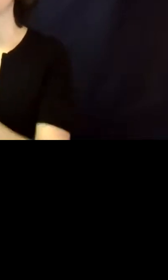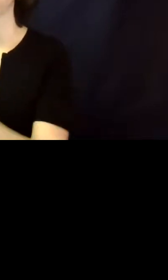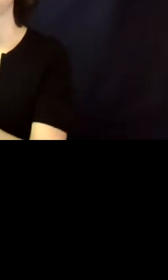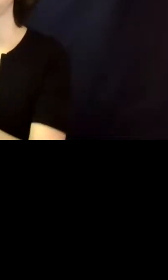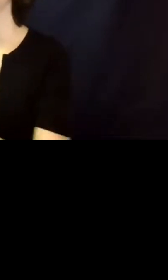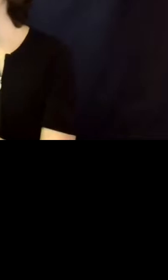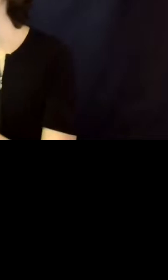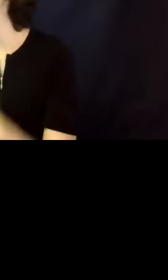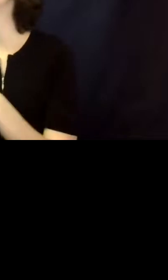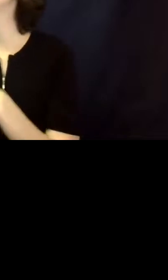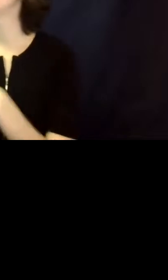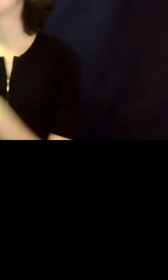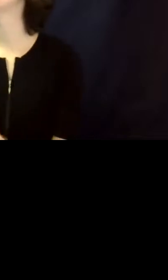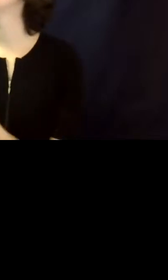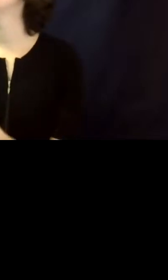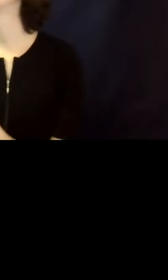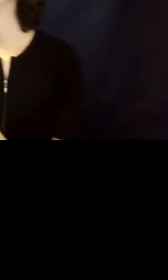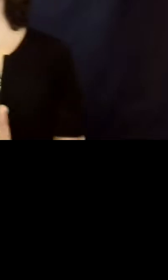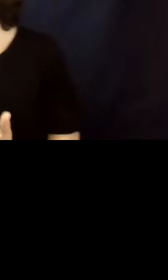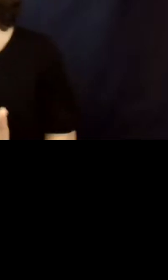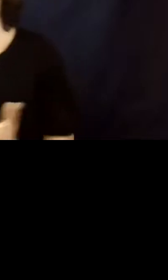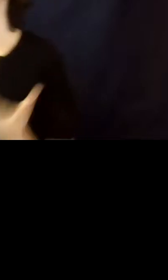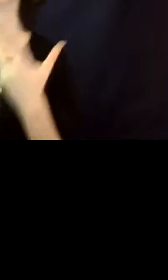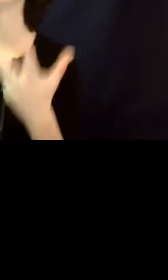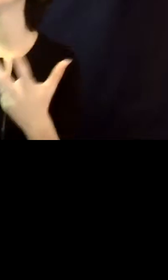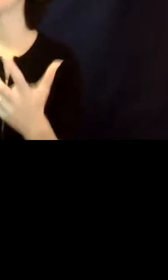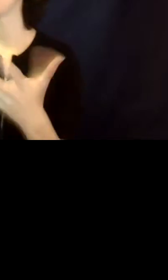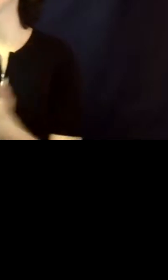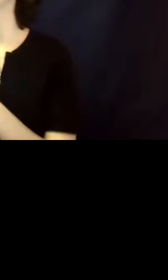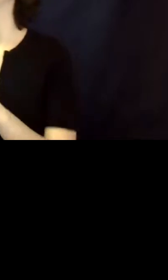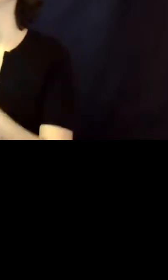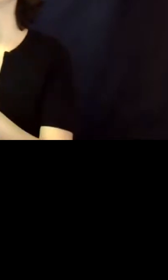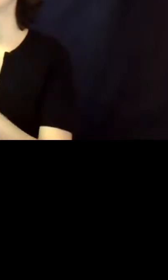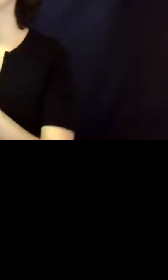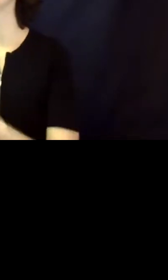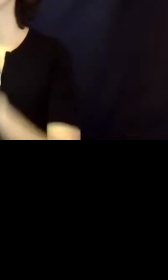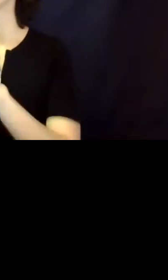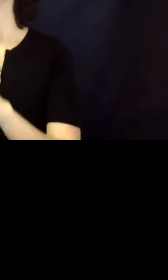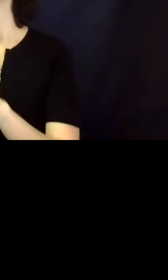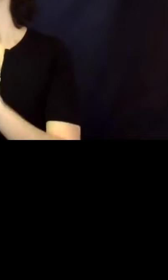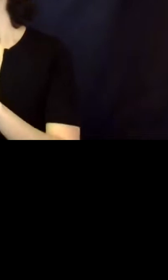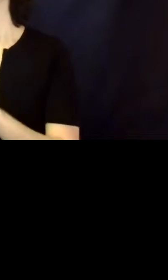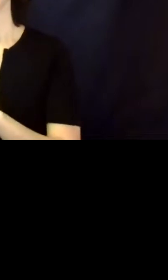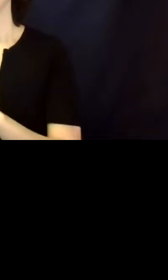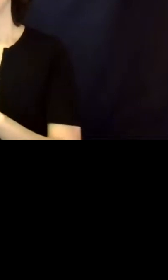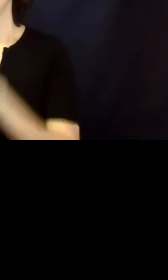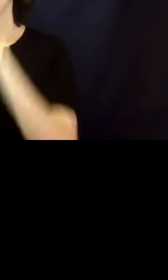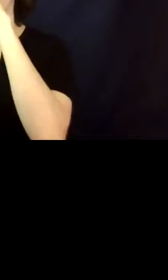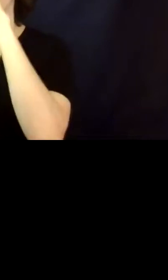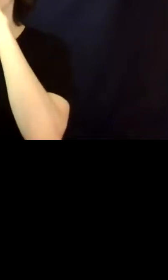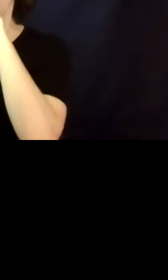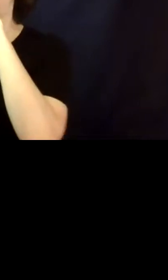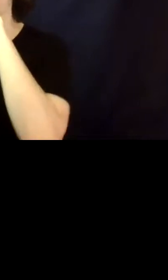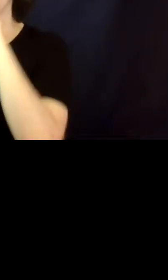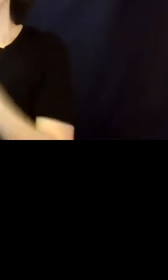much they should put, you know, in either and they're saving up, they want to save up money to get, um, a certain item. So they would look